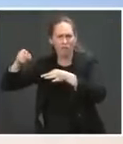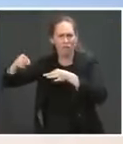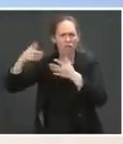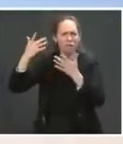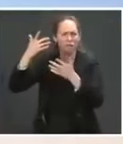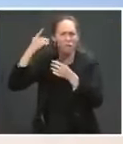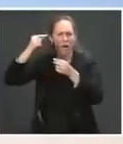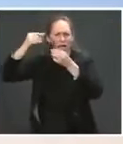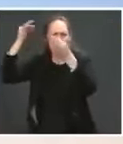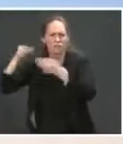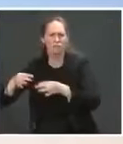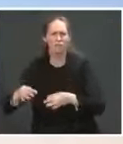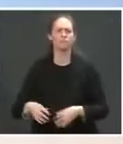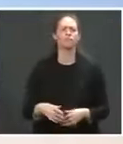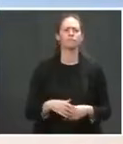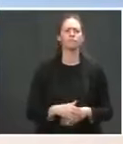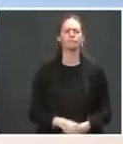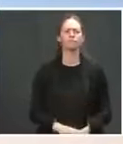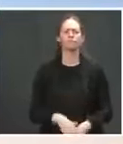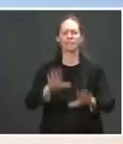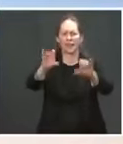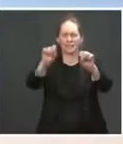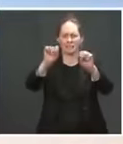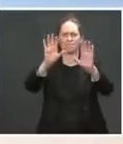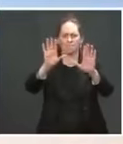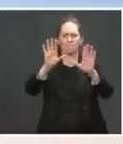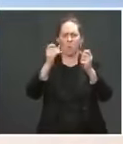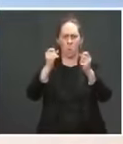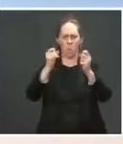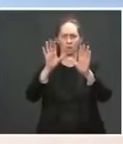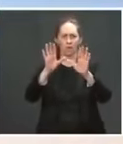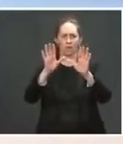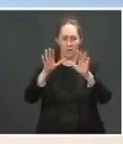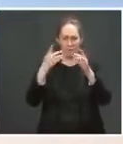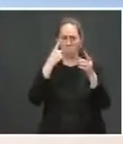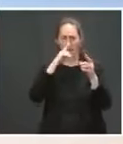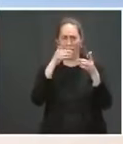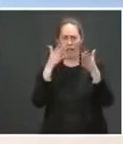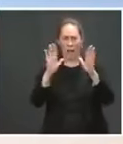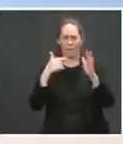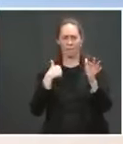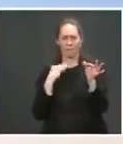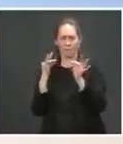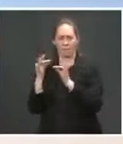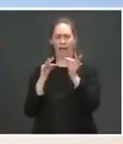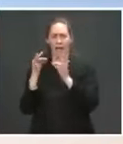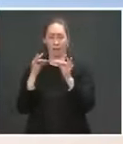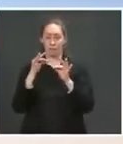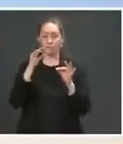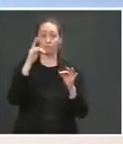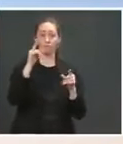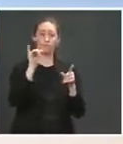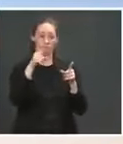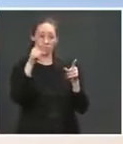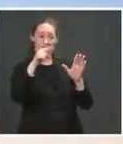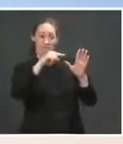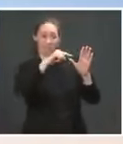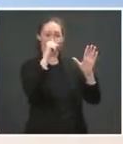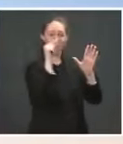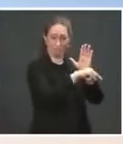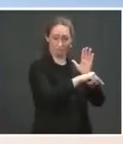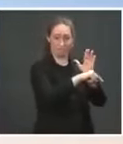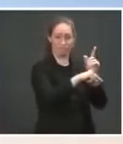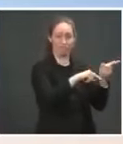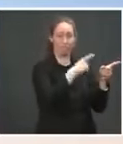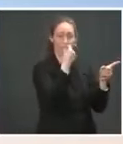I said to you yes, and let me just say, since you gave me the opportunity, the killing of 16-year-old Micaiah Bryant by the Columbus police is